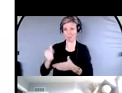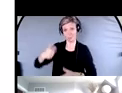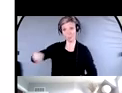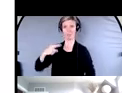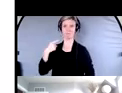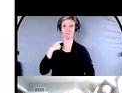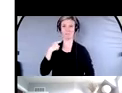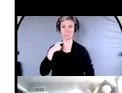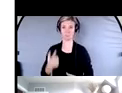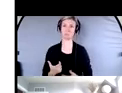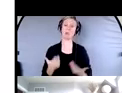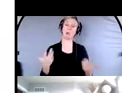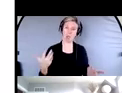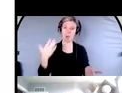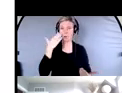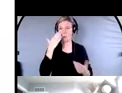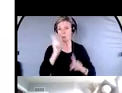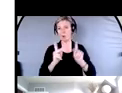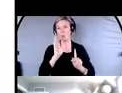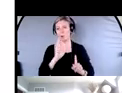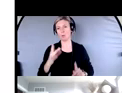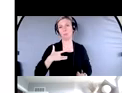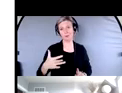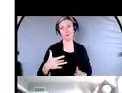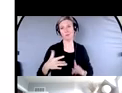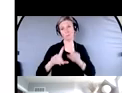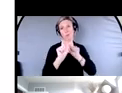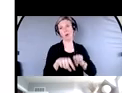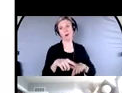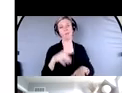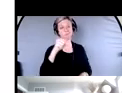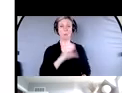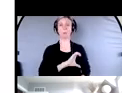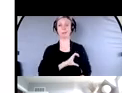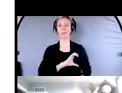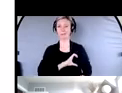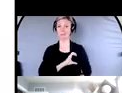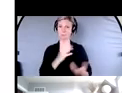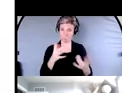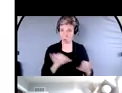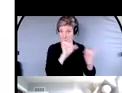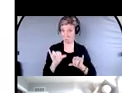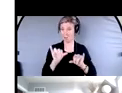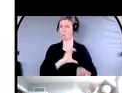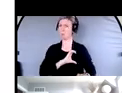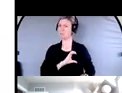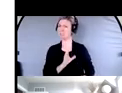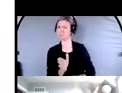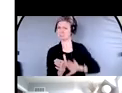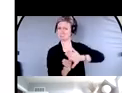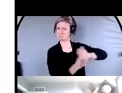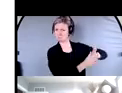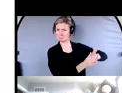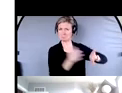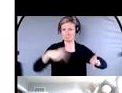say we're police, that's kind of a common response. But do you actually know the names of other resources besides police